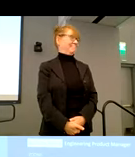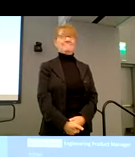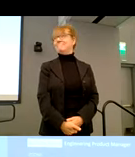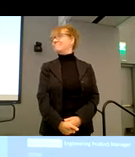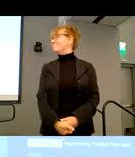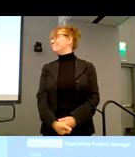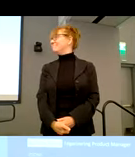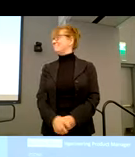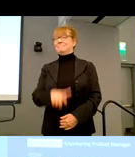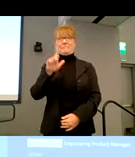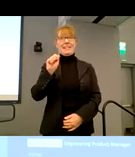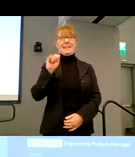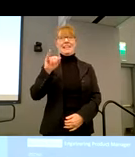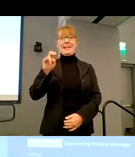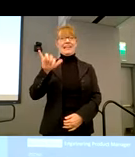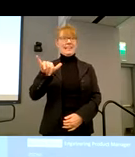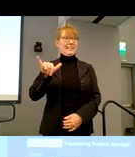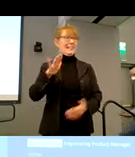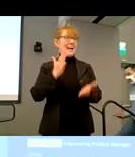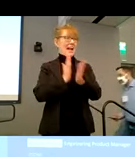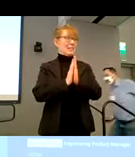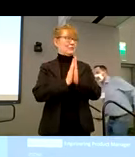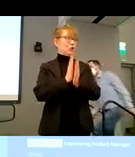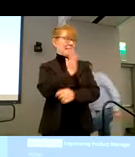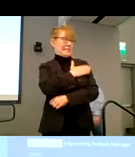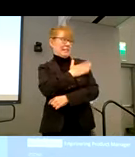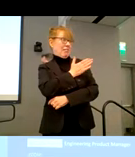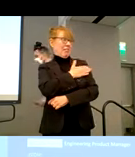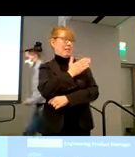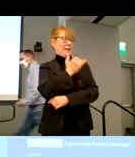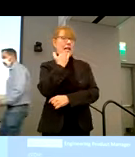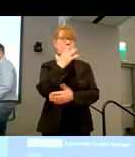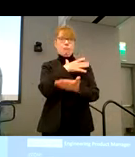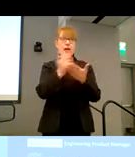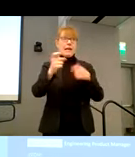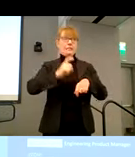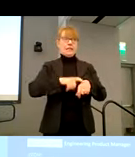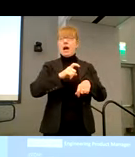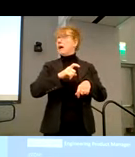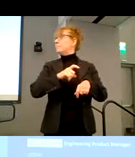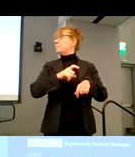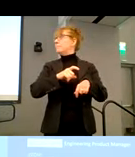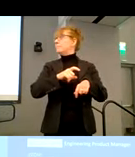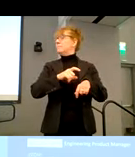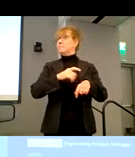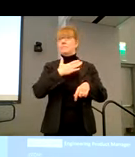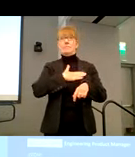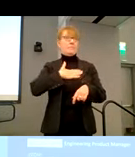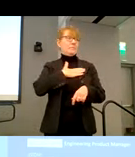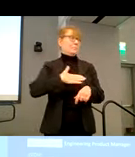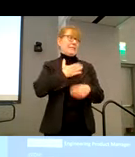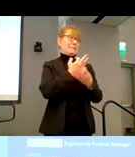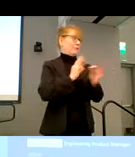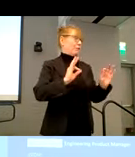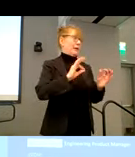like Lainey, she had asked for a signal if she's running over time, since I can't see, just please feel free to throw a muffin at me or boom me off